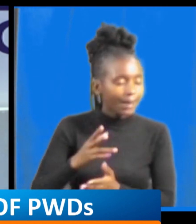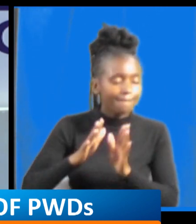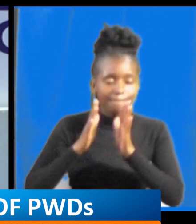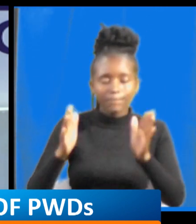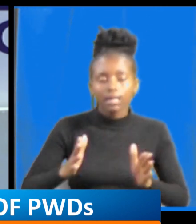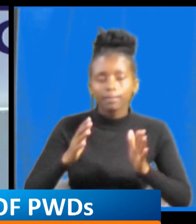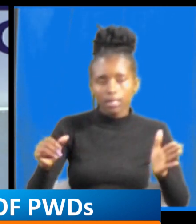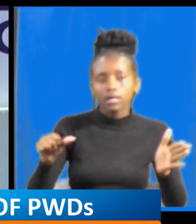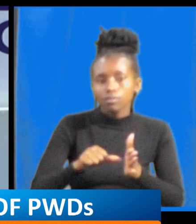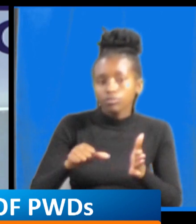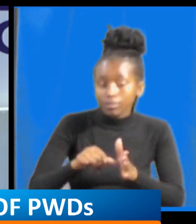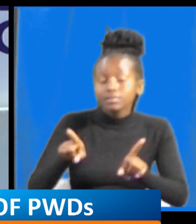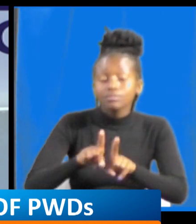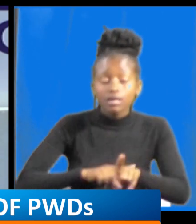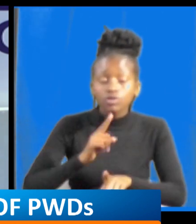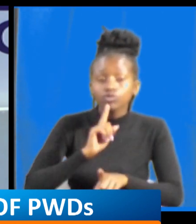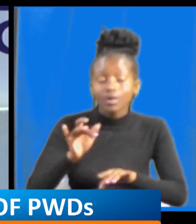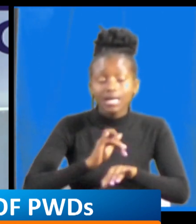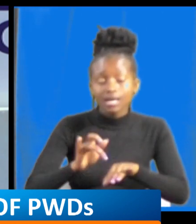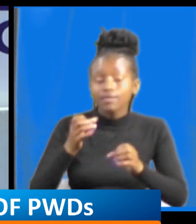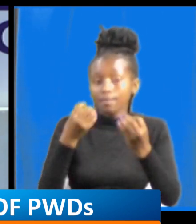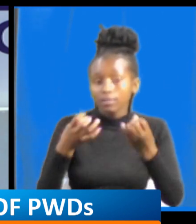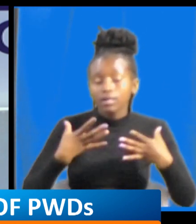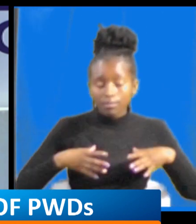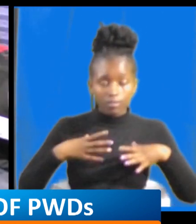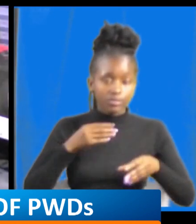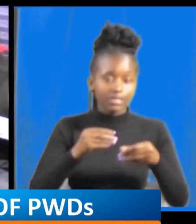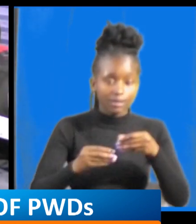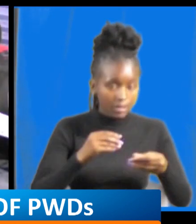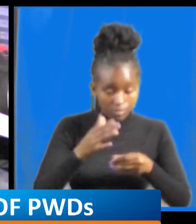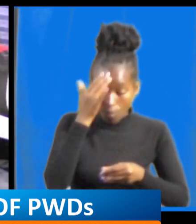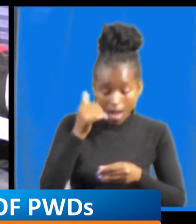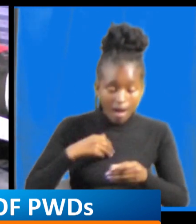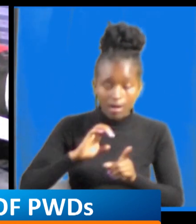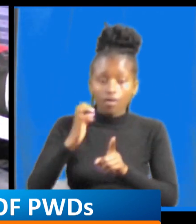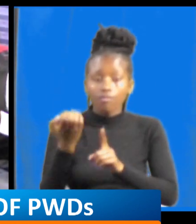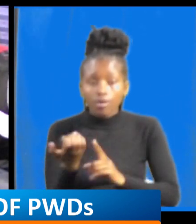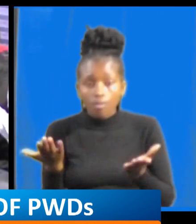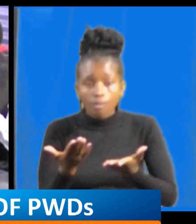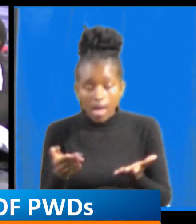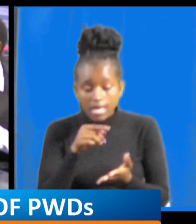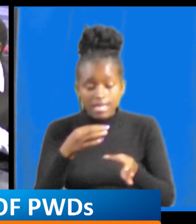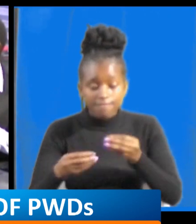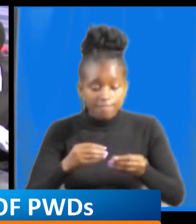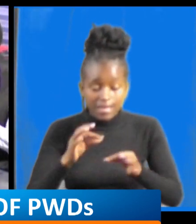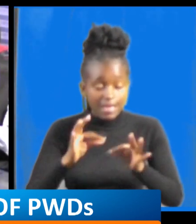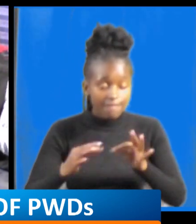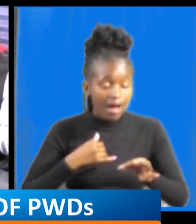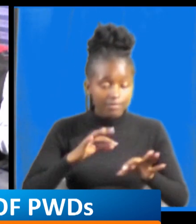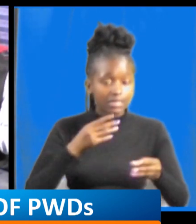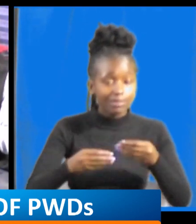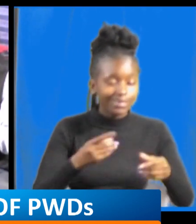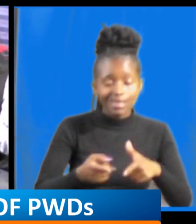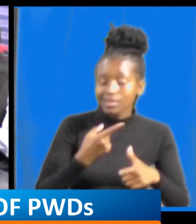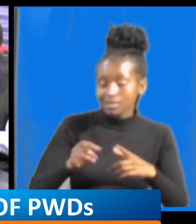a personal disability because we still have we're still having an environment where if you have a disability you cannot be able to do something you cannot